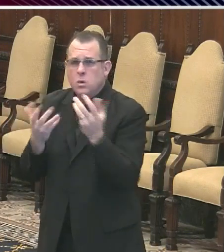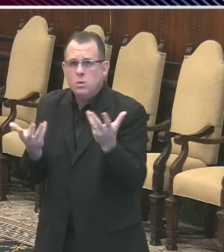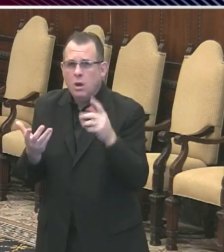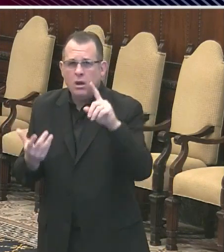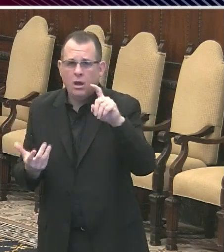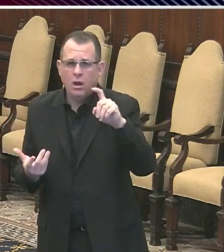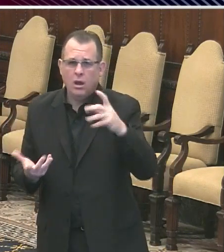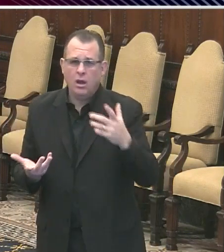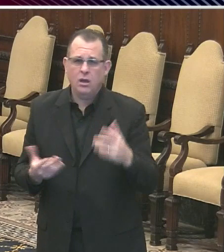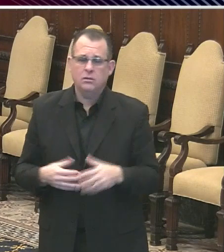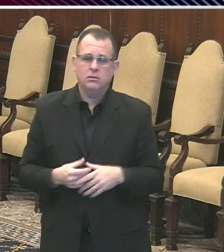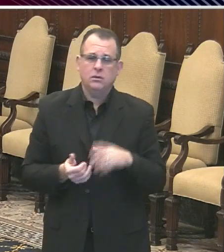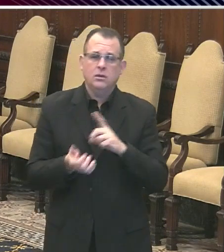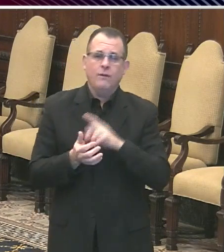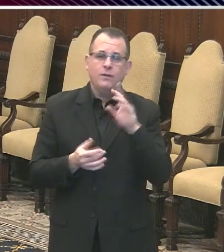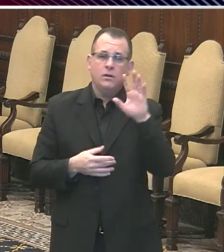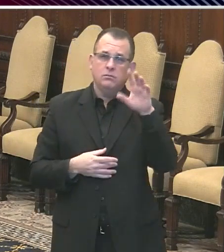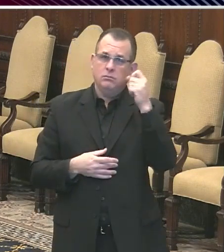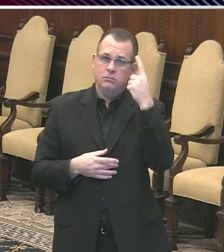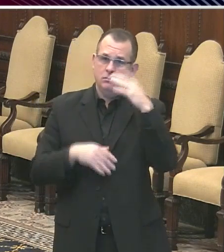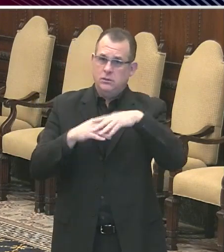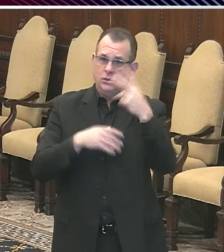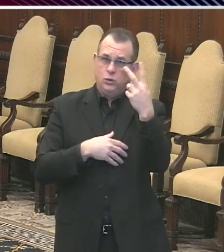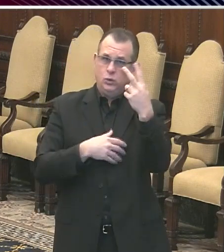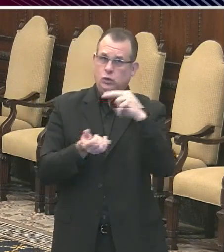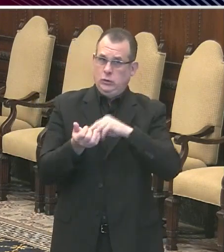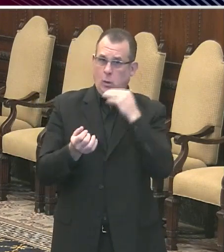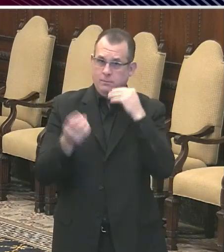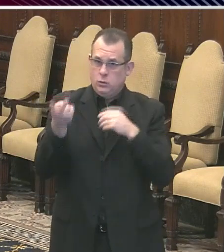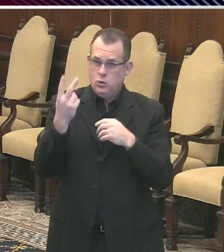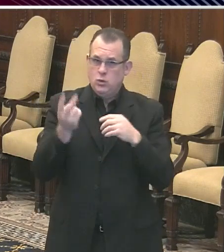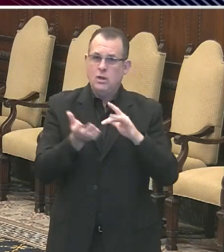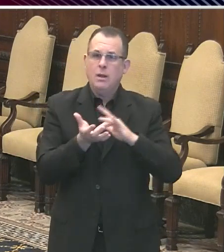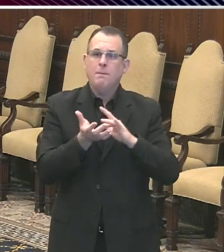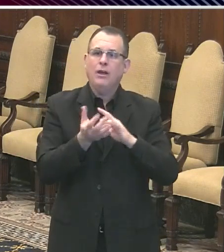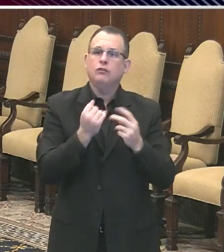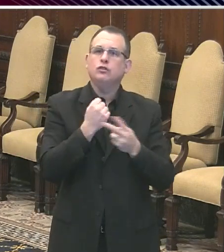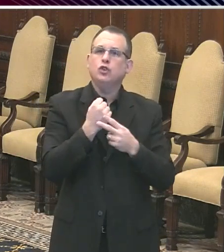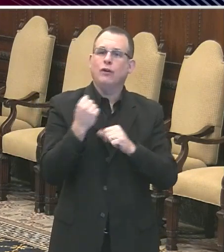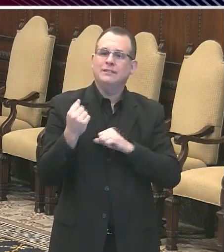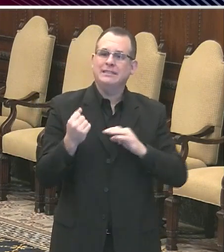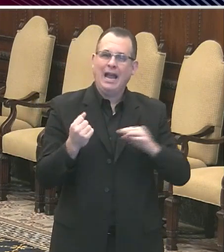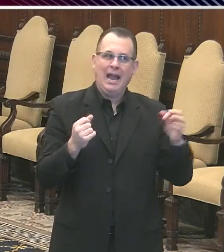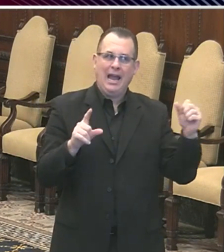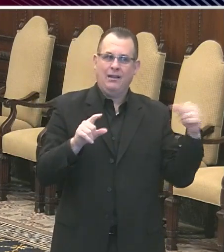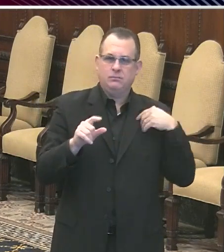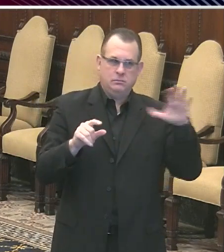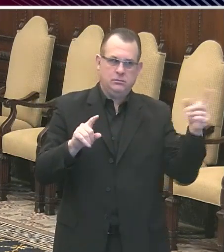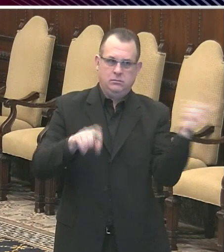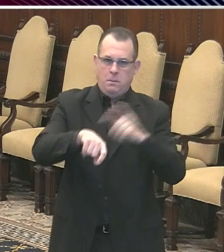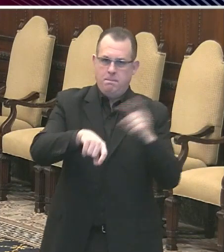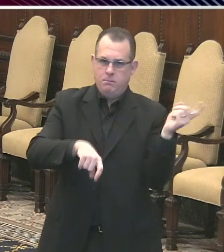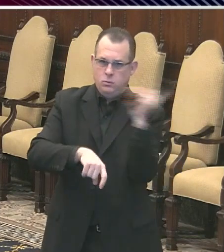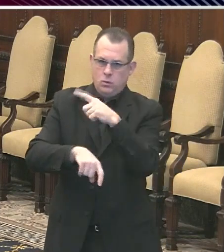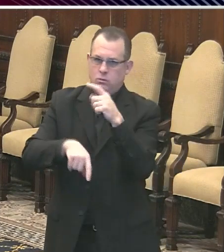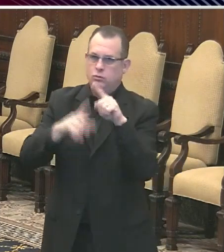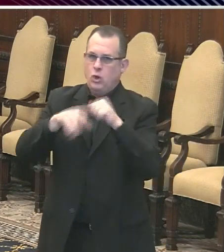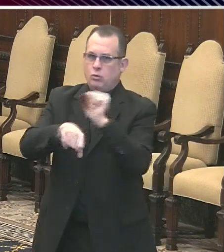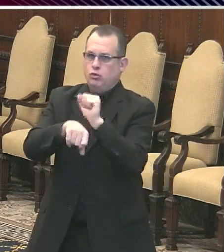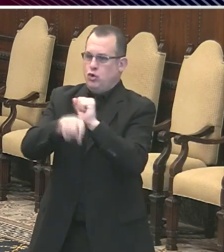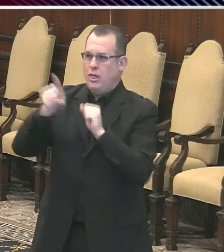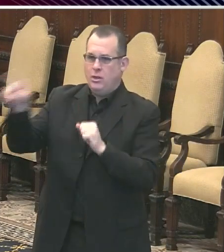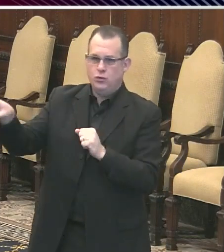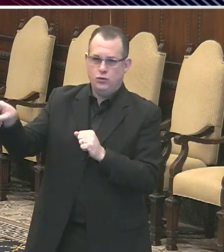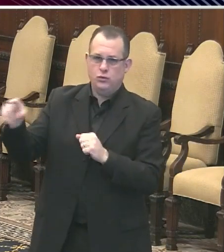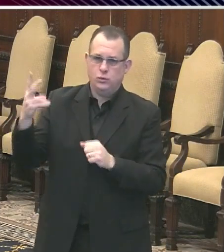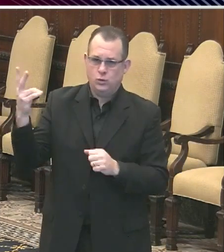where Medical Reserve Corps staff have gone there and been oriented. I don't know if they've actually started working, but they're prepared to start working, and there may be more than that. But